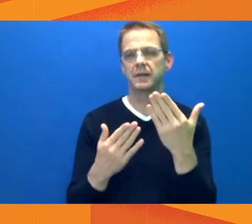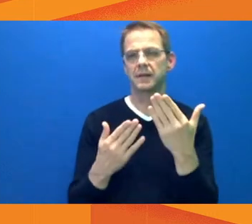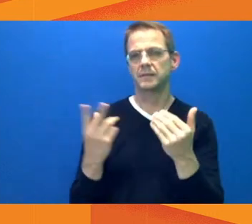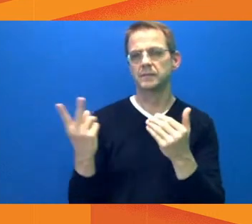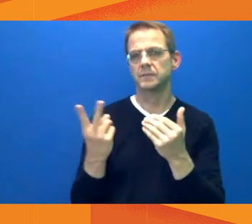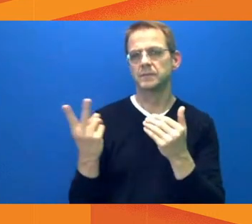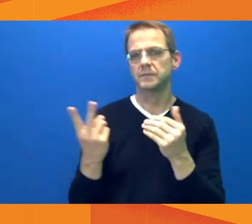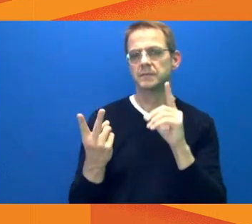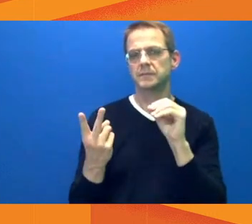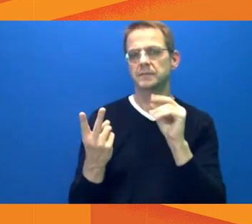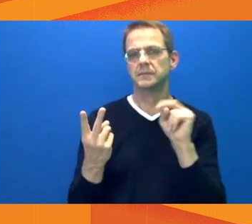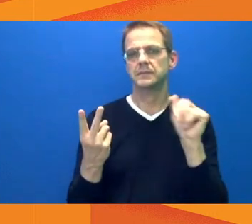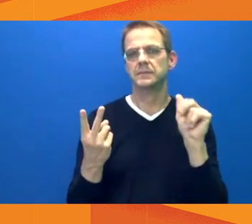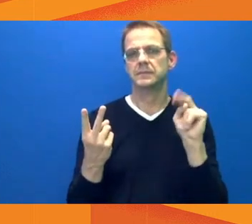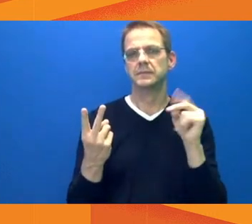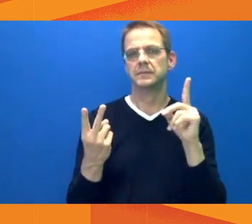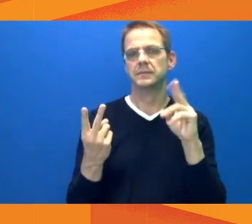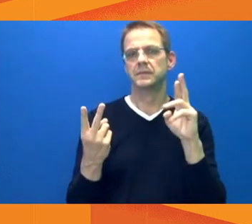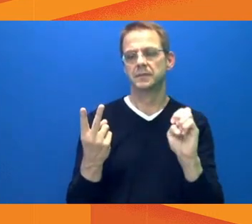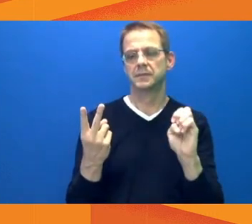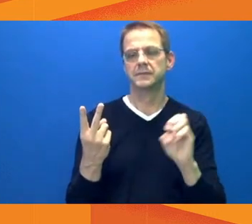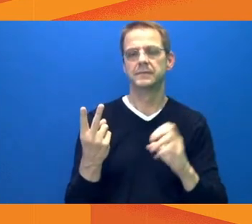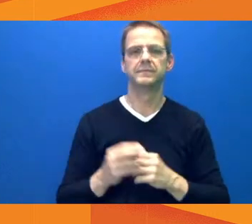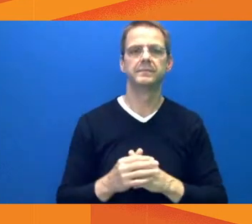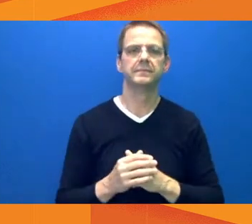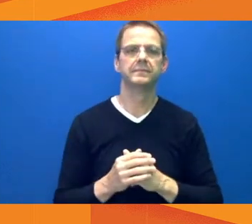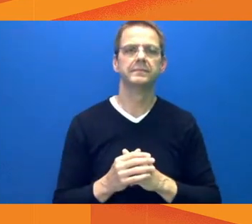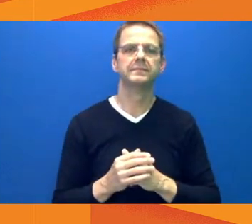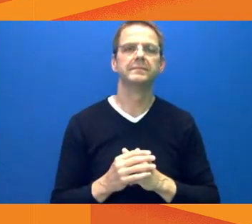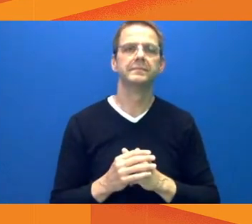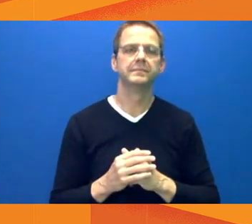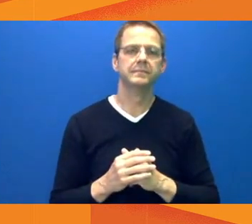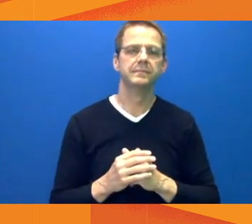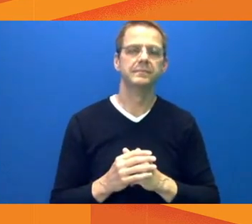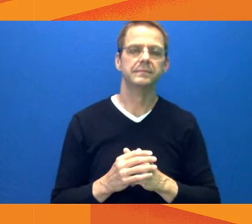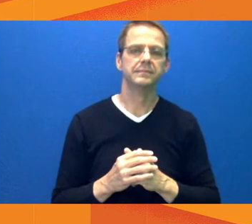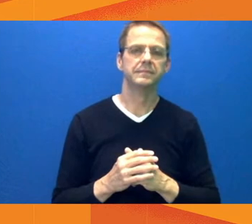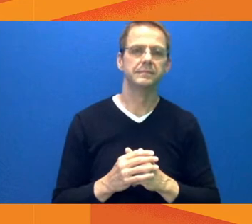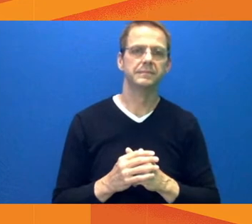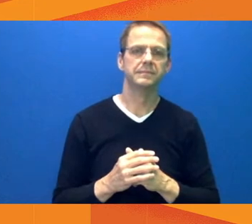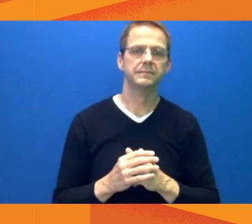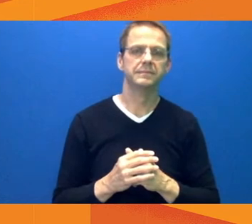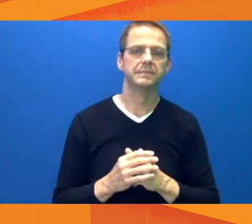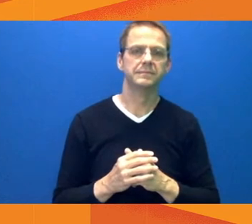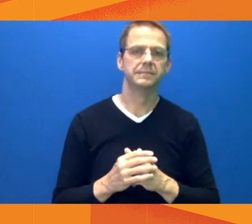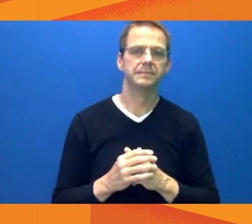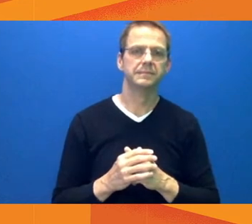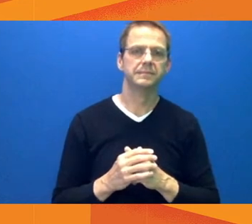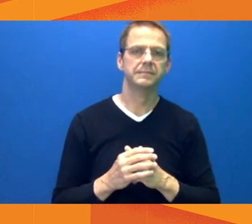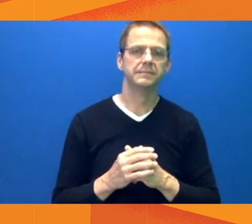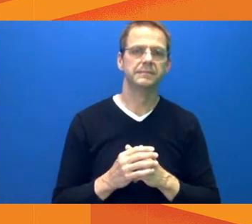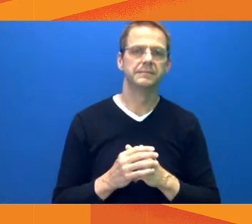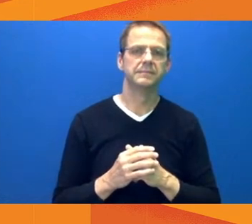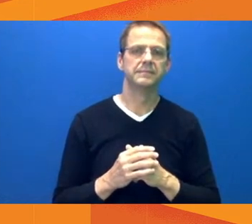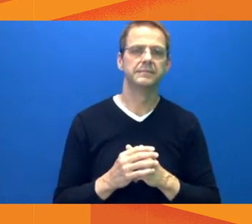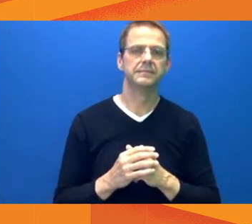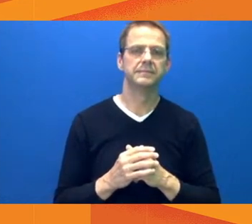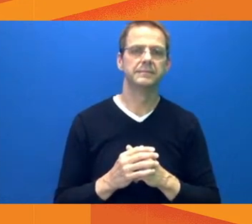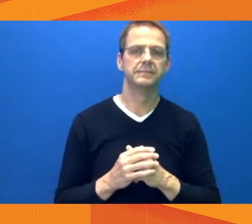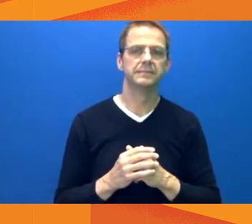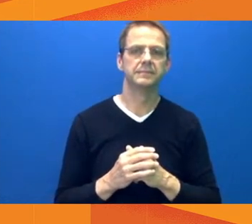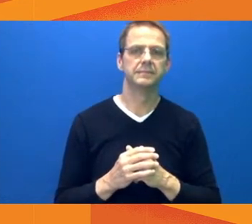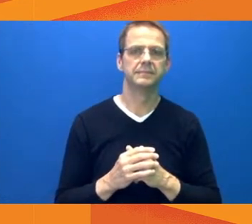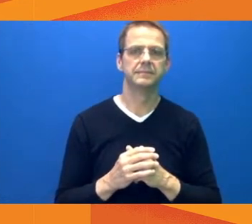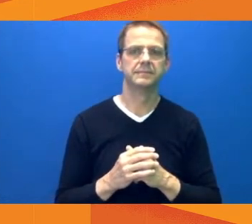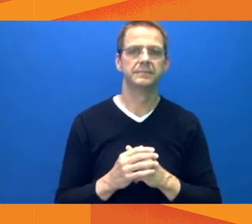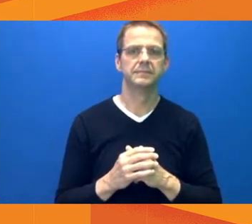name, please unmute yourself and ask your question. Each reporter can ask one question and a follow up. And please indicate if your question is for the